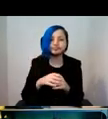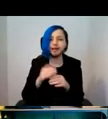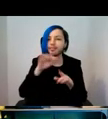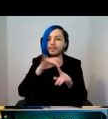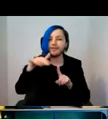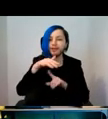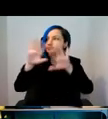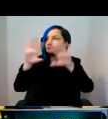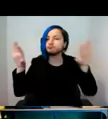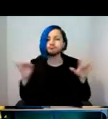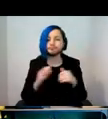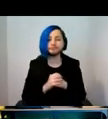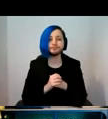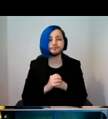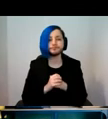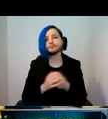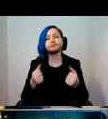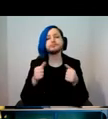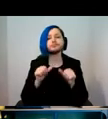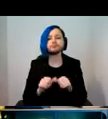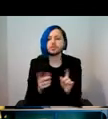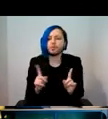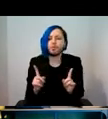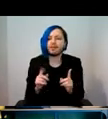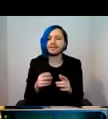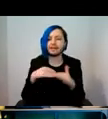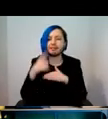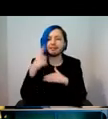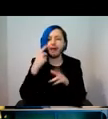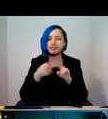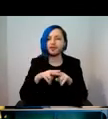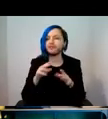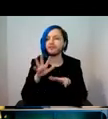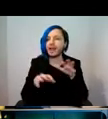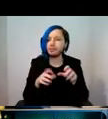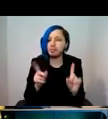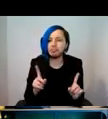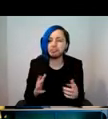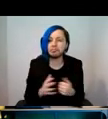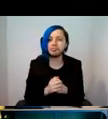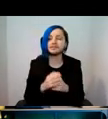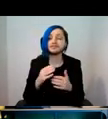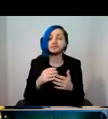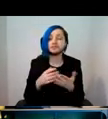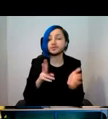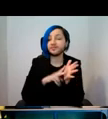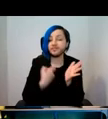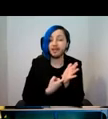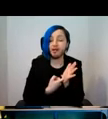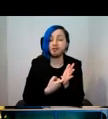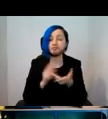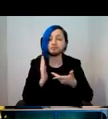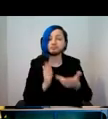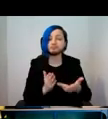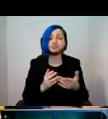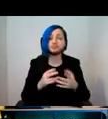OK, what is In the Eyes of the Animal? Well, it's VR, as I said. It offers participants an exploration of a